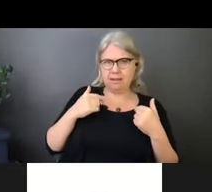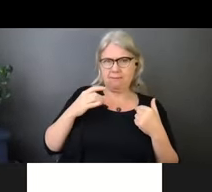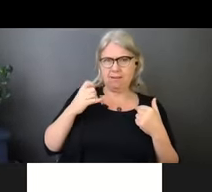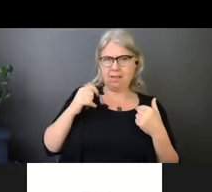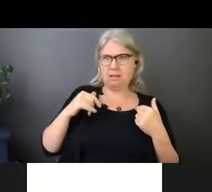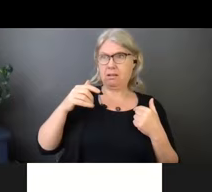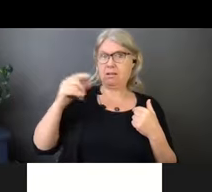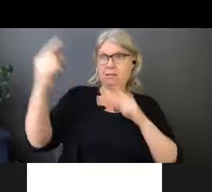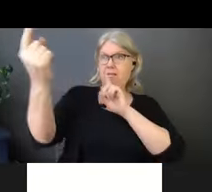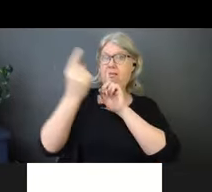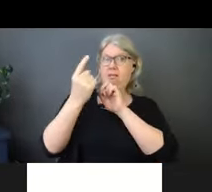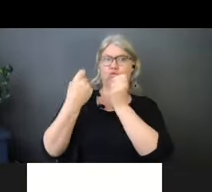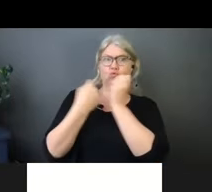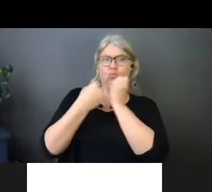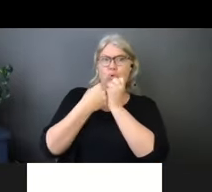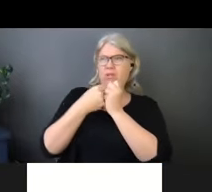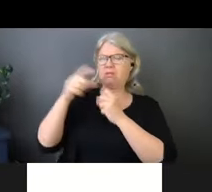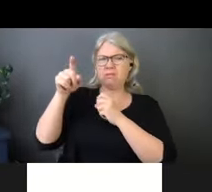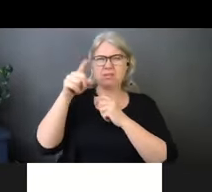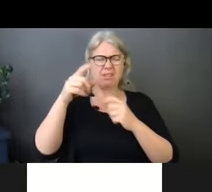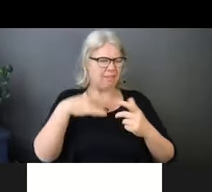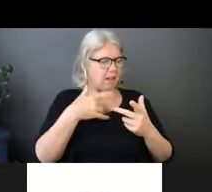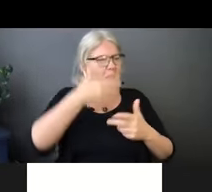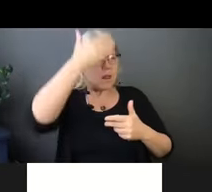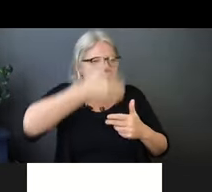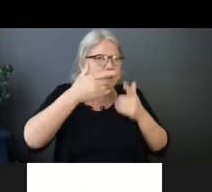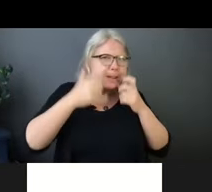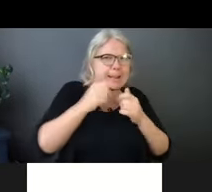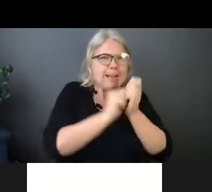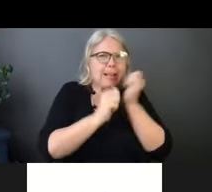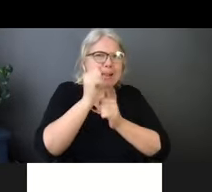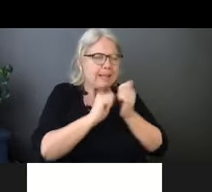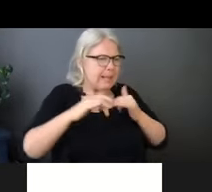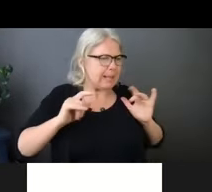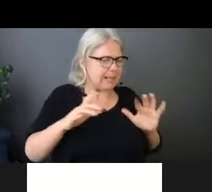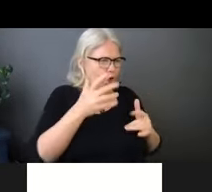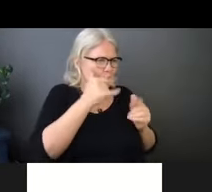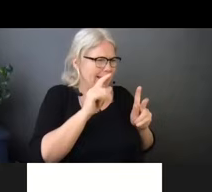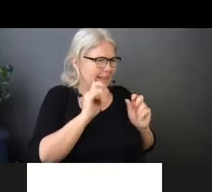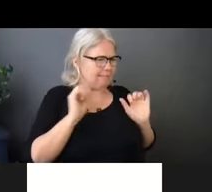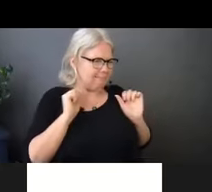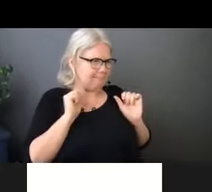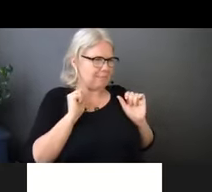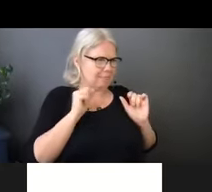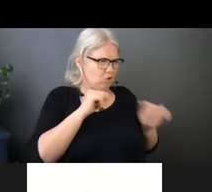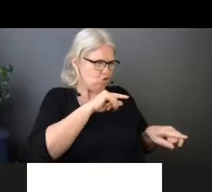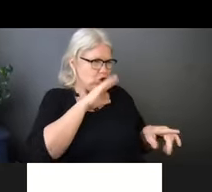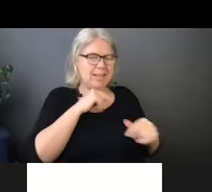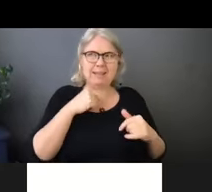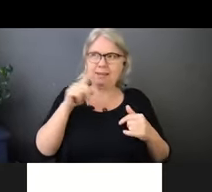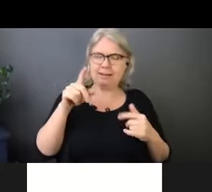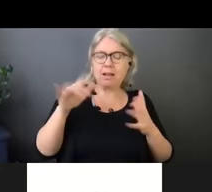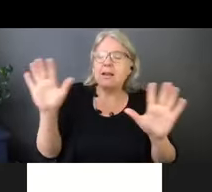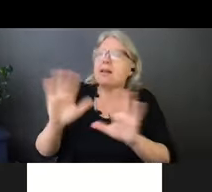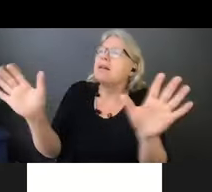you're getting support and everybody's got all this on and you just, you know, there's just a stigma, I think of, of dirty and clean. And that's definitely not